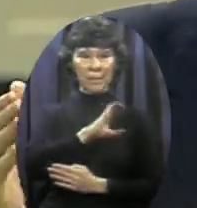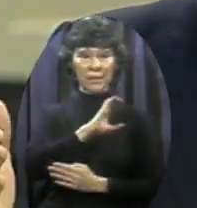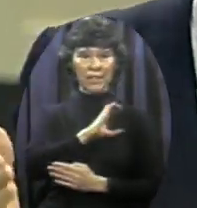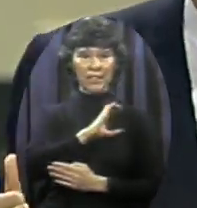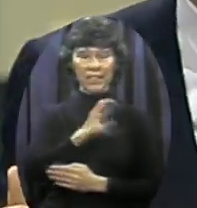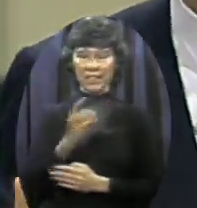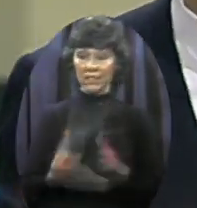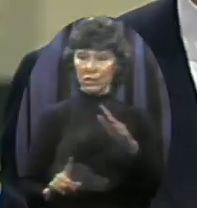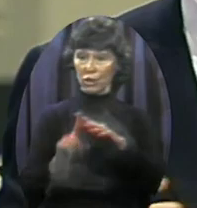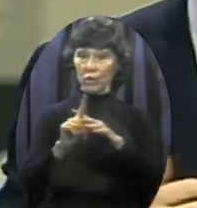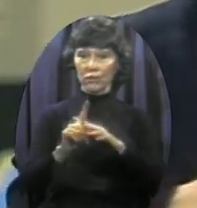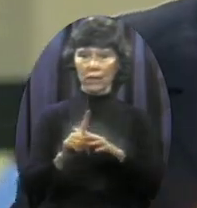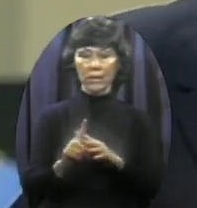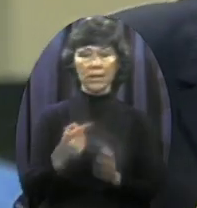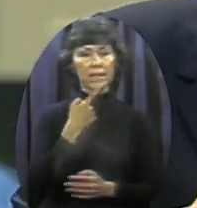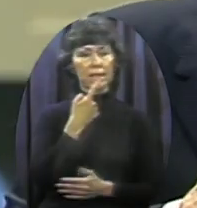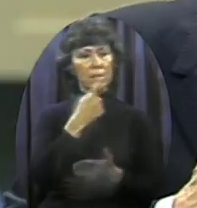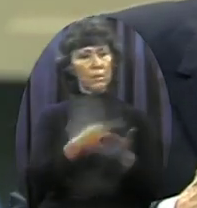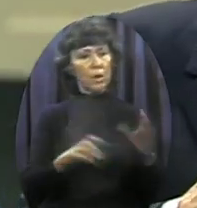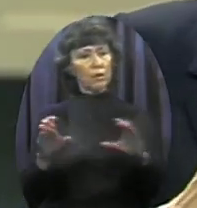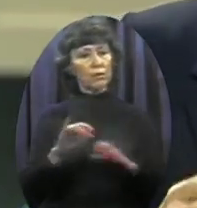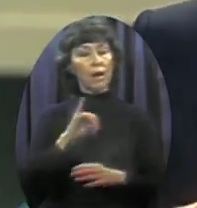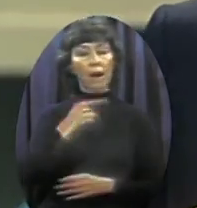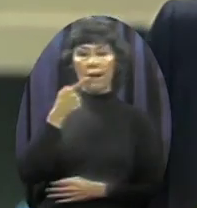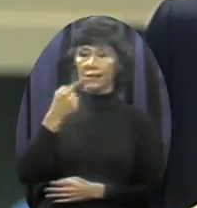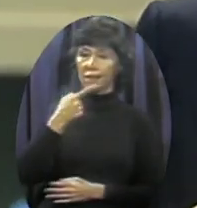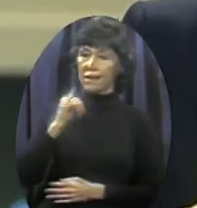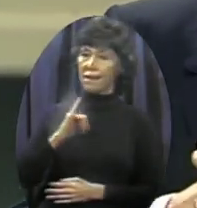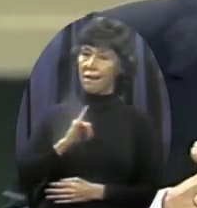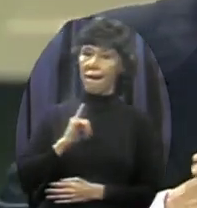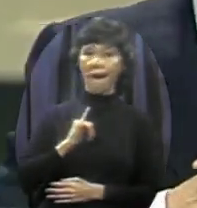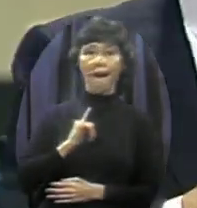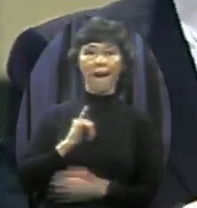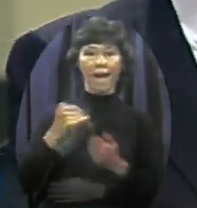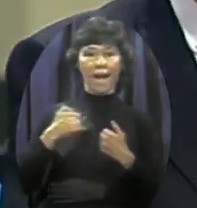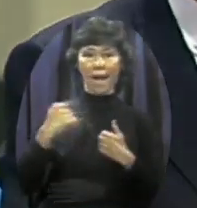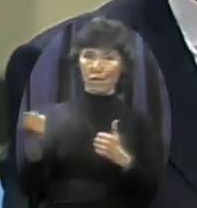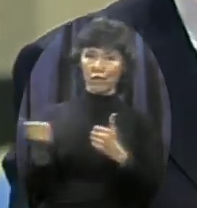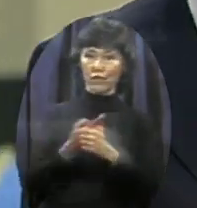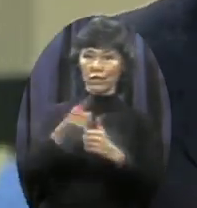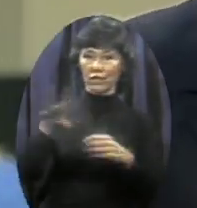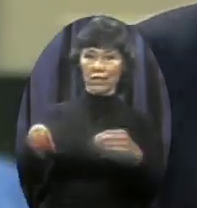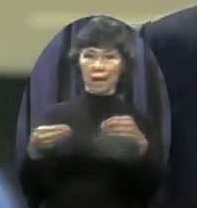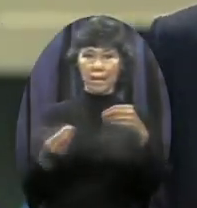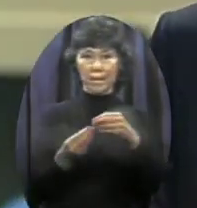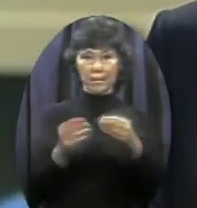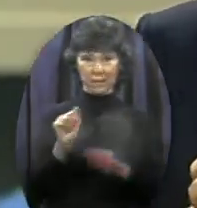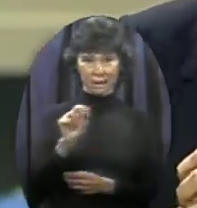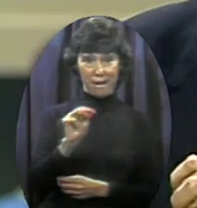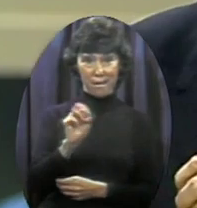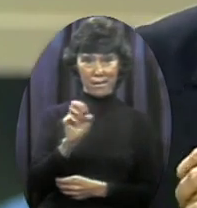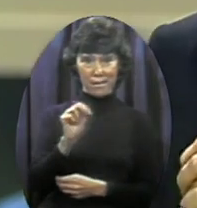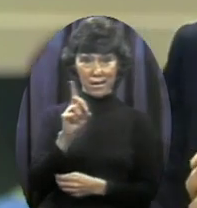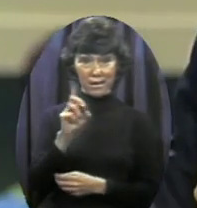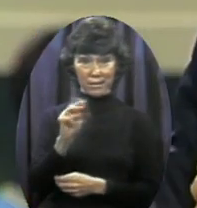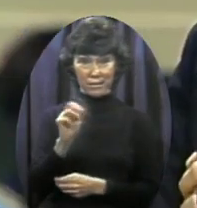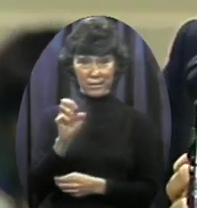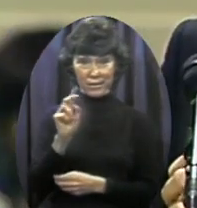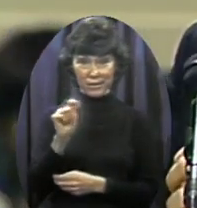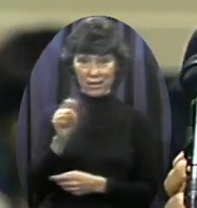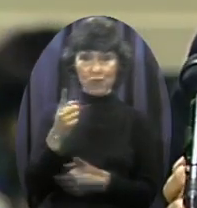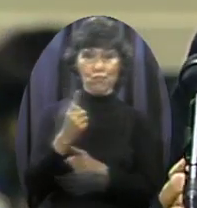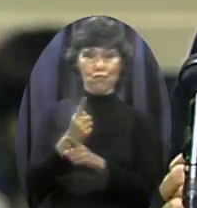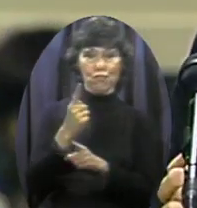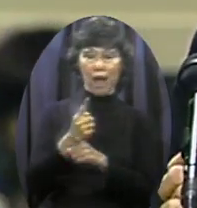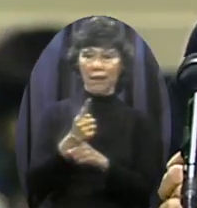them He says, Reverend, what are you doing? I said, I'm exercising my First Amendment rights Of free speech and free religion